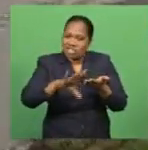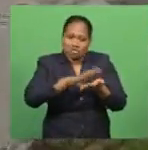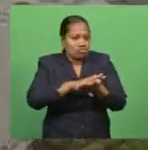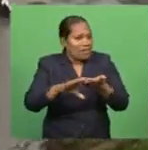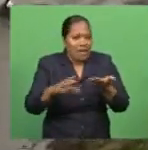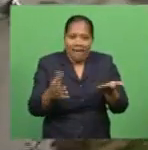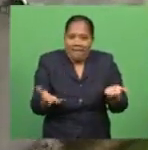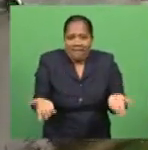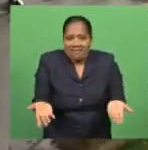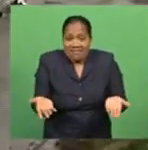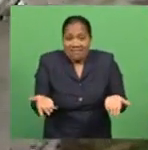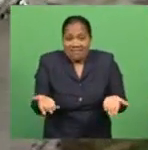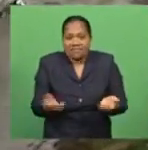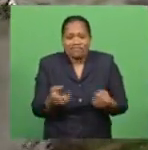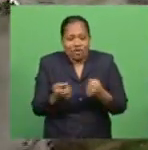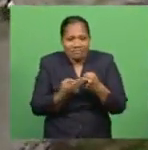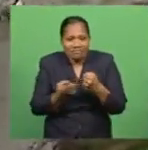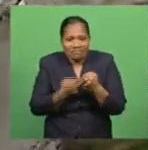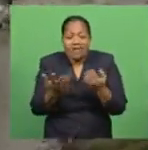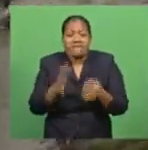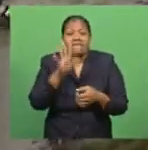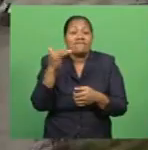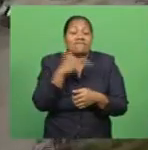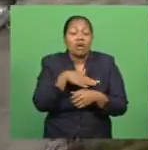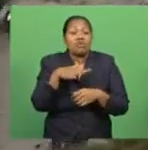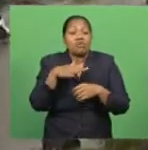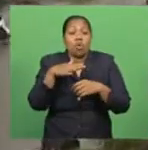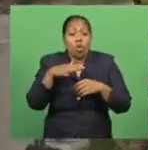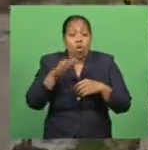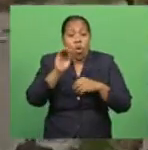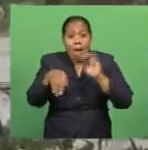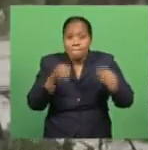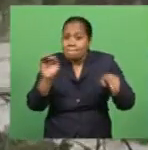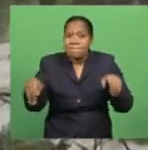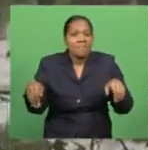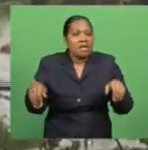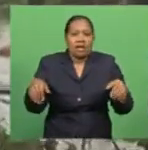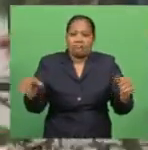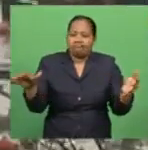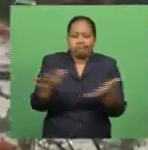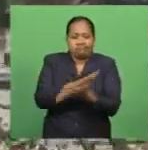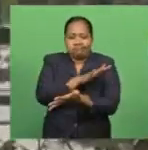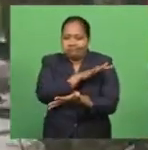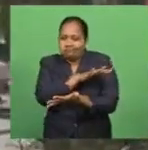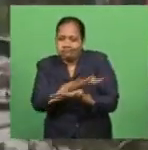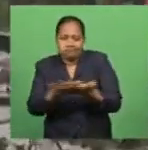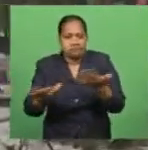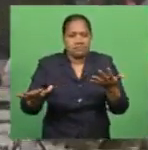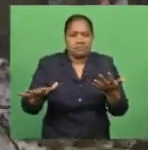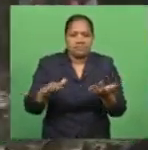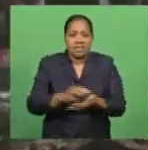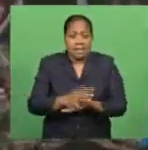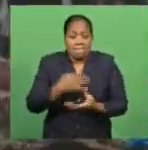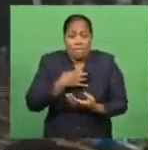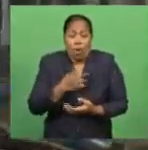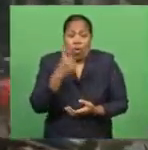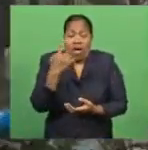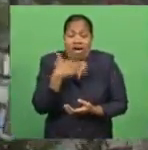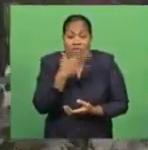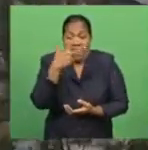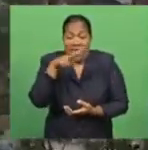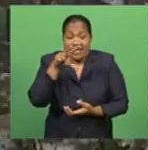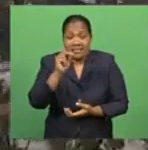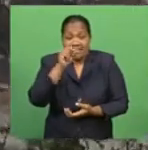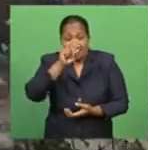More than 500 homes have been destroyed, with many hundreds sustaining damage. Overall, more than 180,000